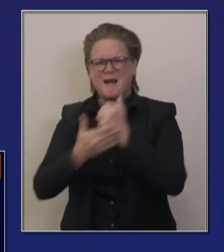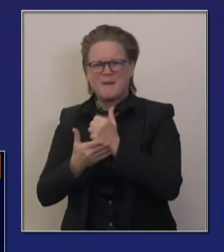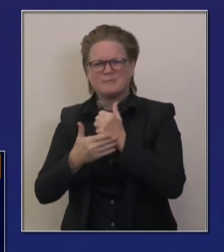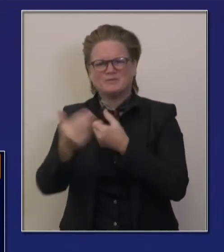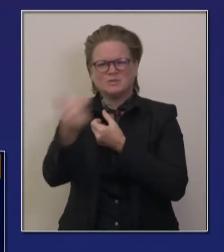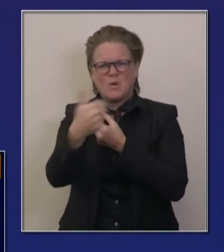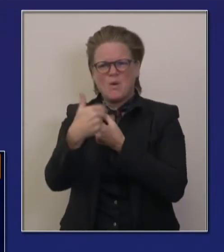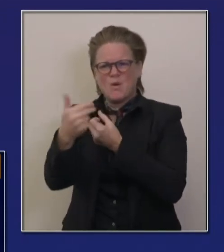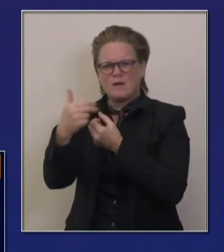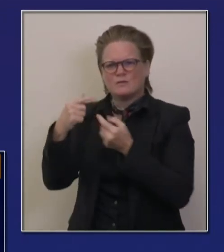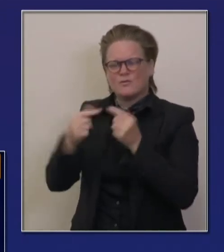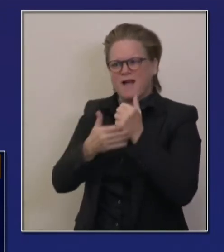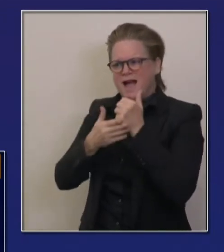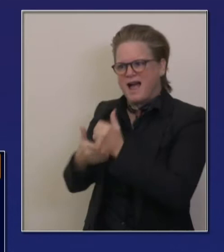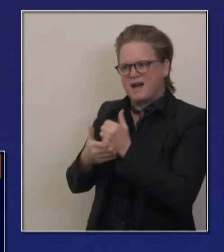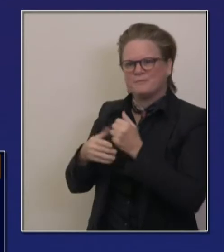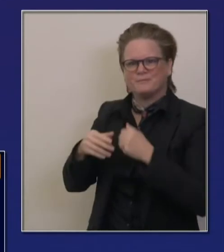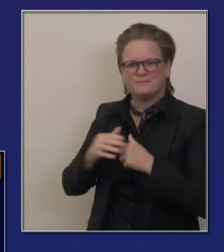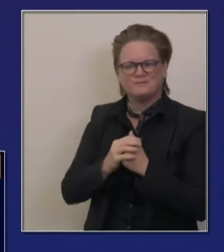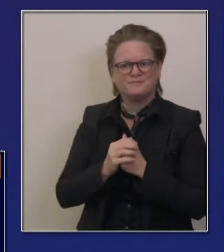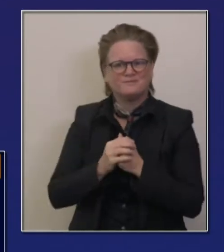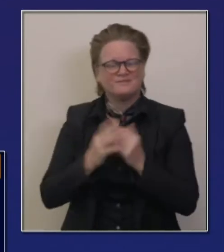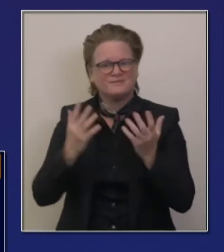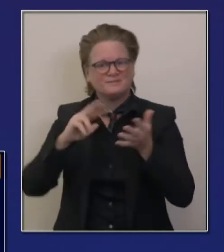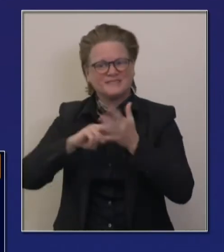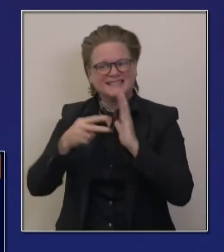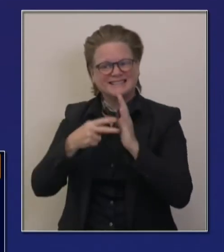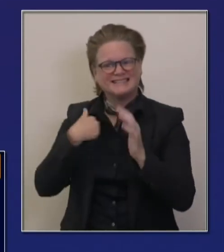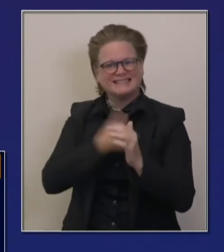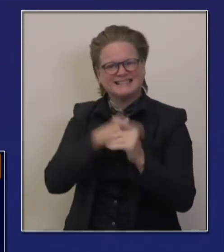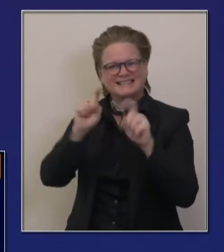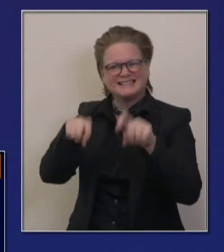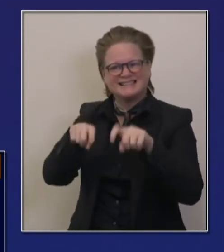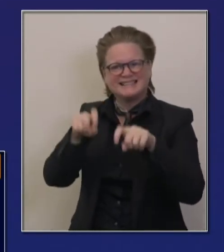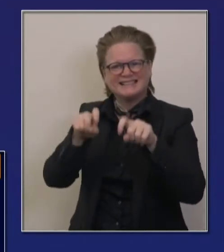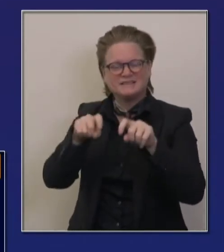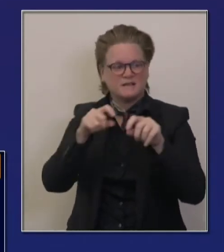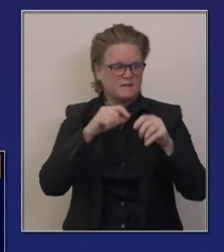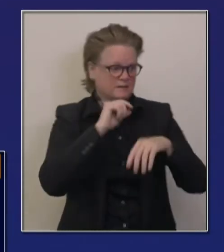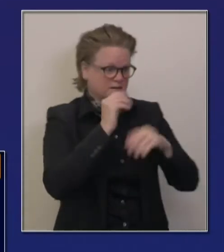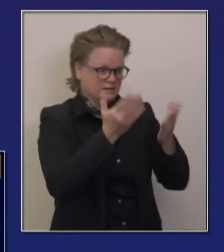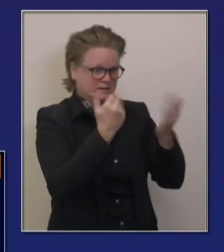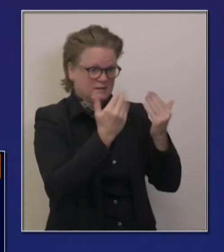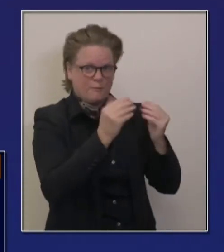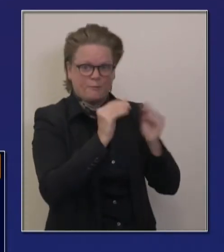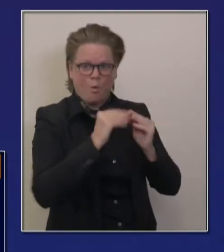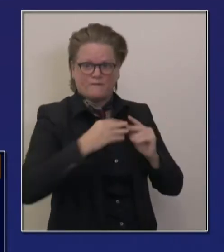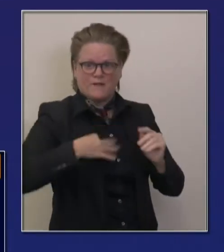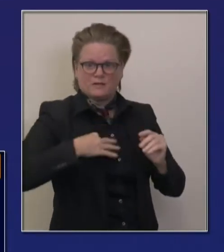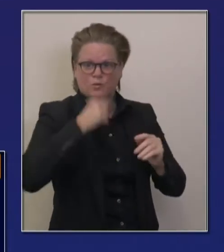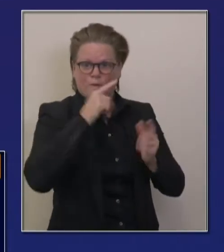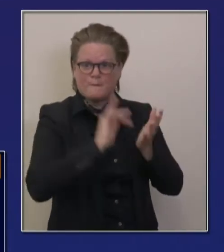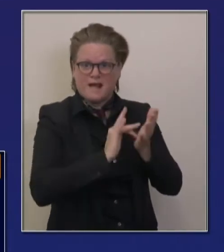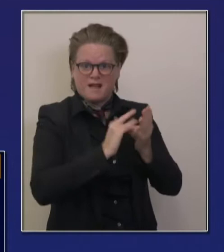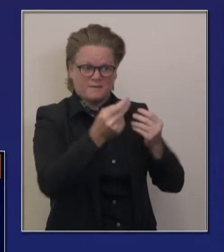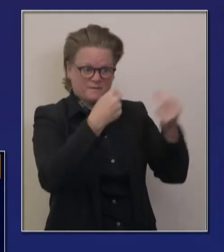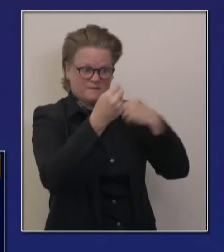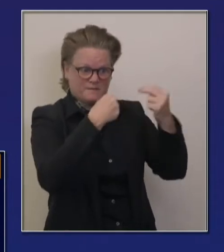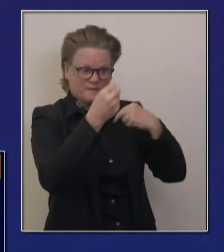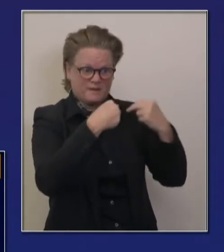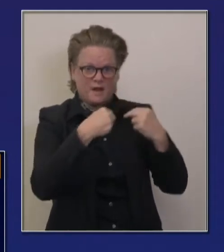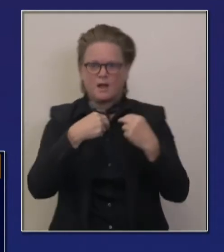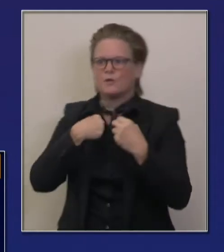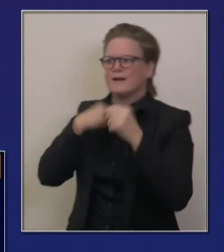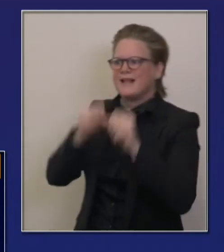wanted just to socialize this highlight so folks get a sense. This is just a few examples of the work the state of California is doing. We